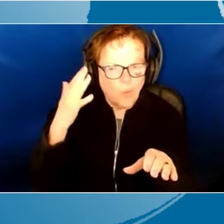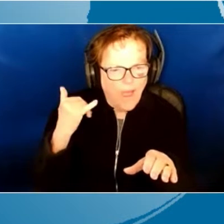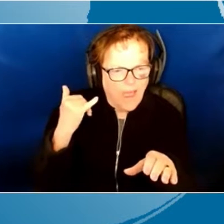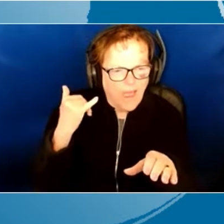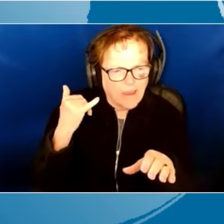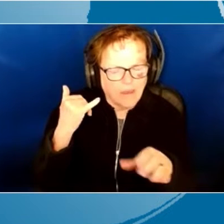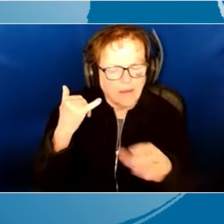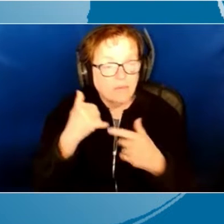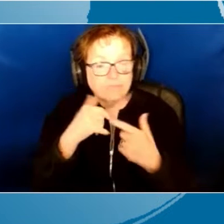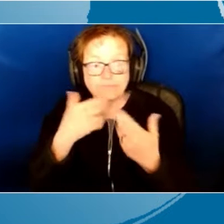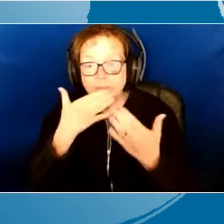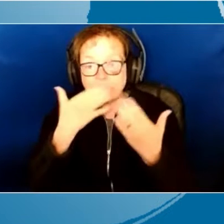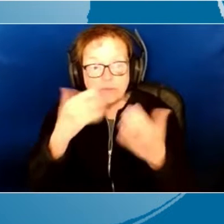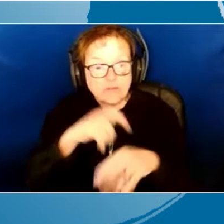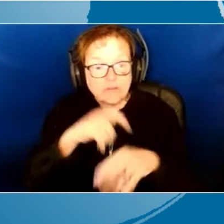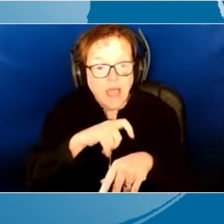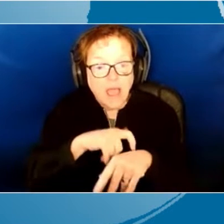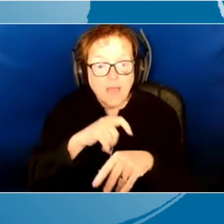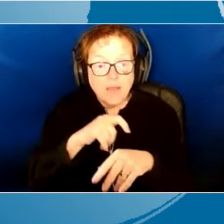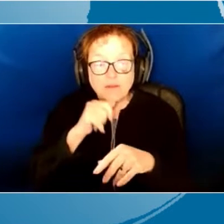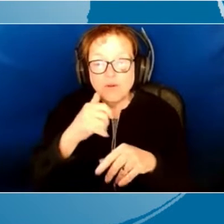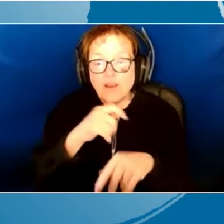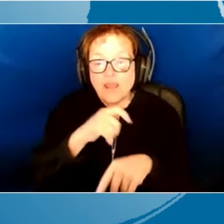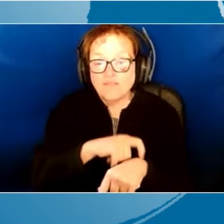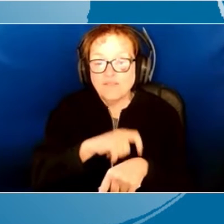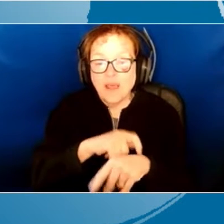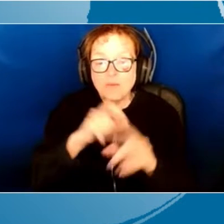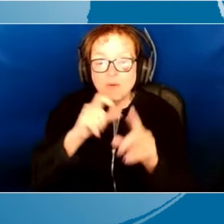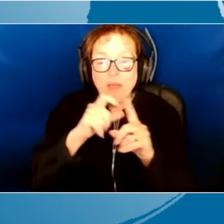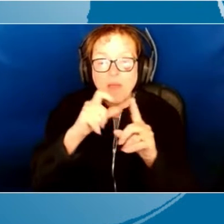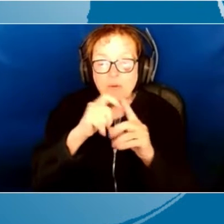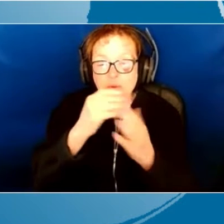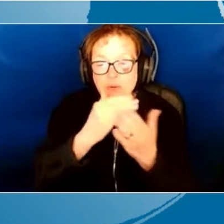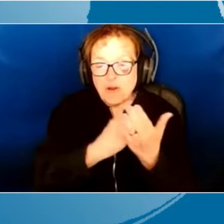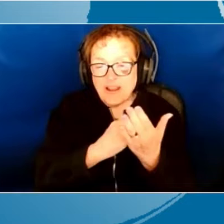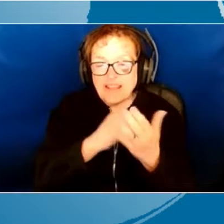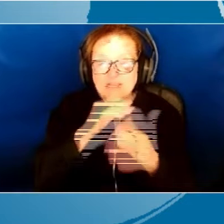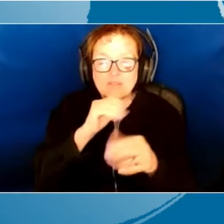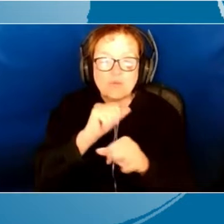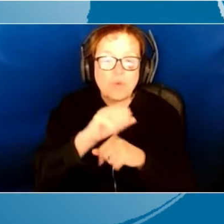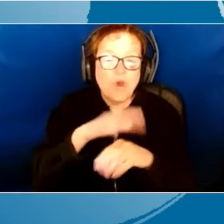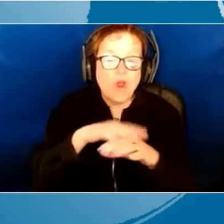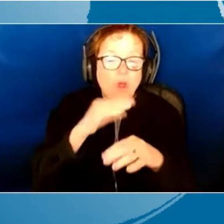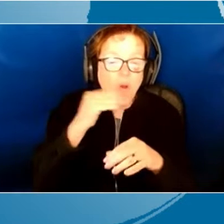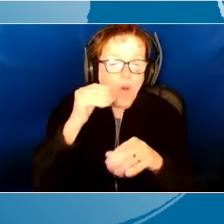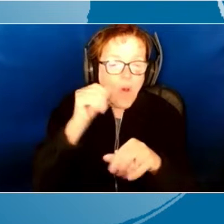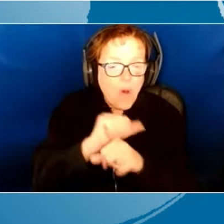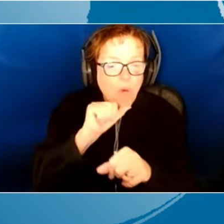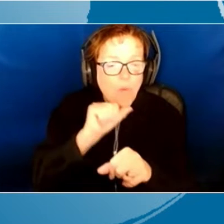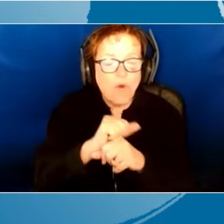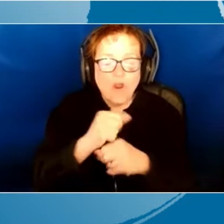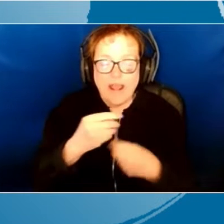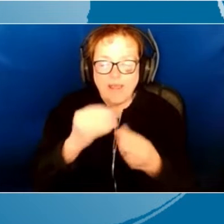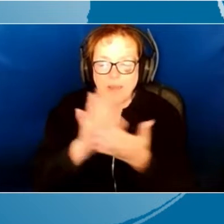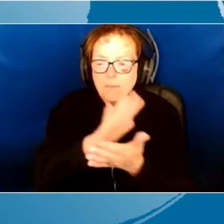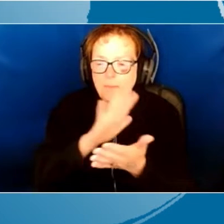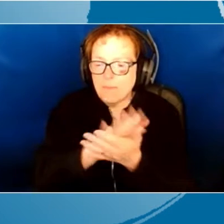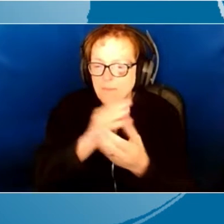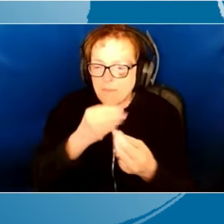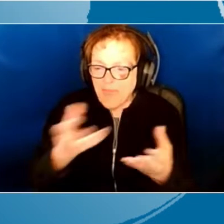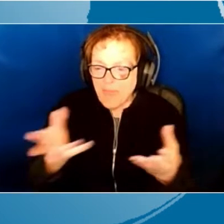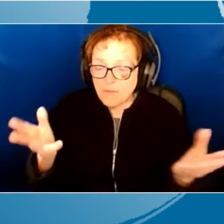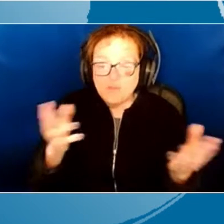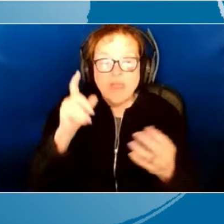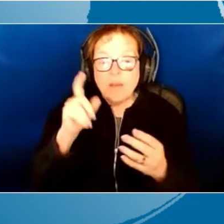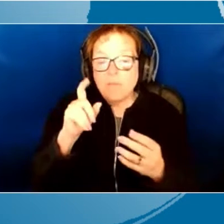families are busy. They didn't have time to do my word lists and to work on the homework and the handouts that I would give them. So it had to be more